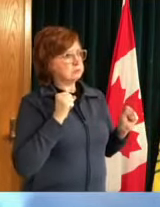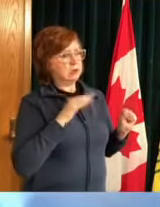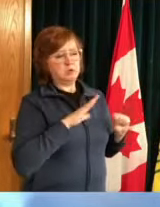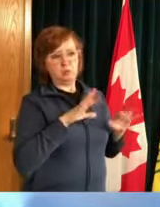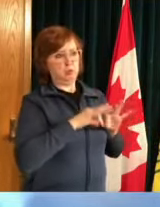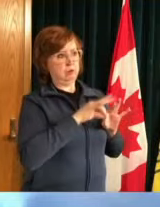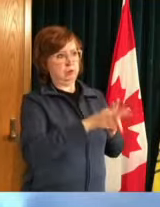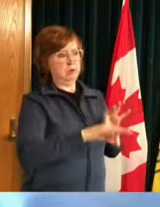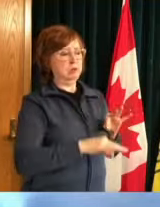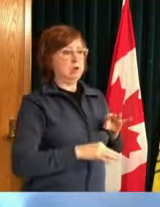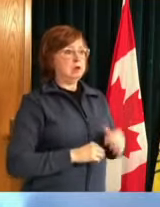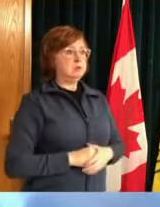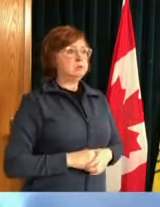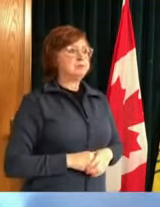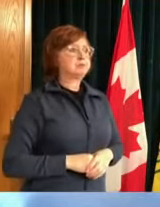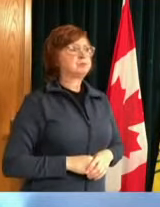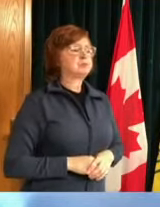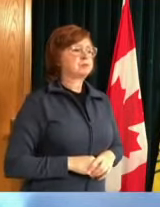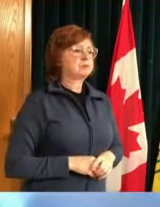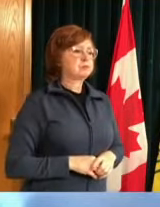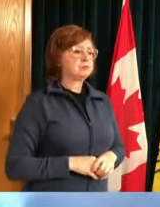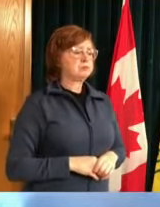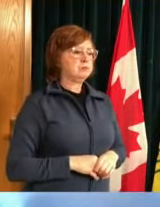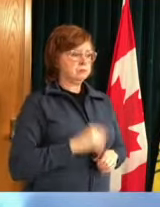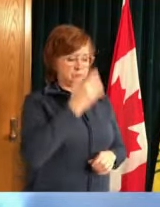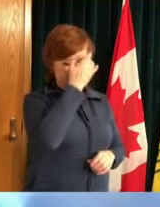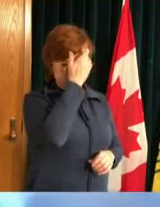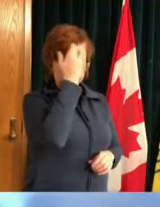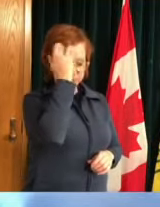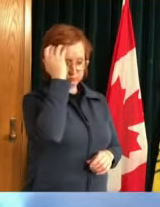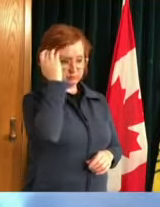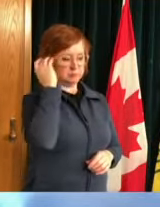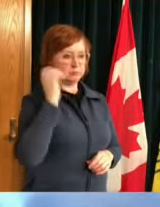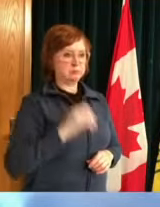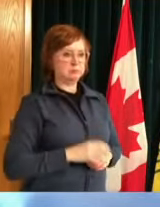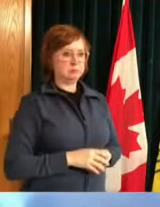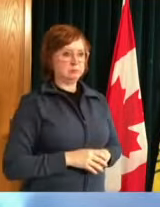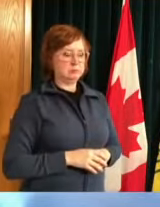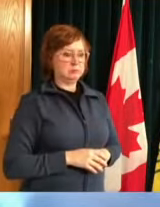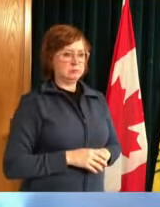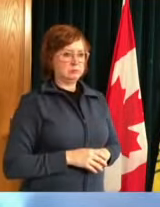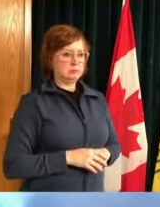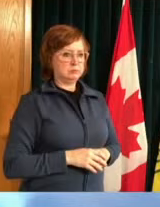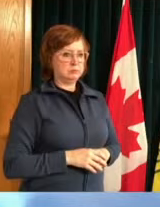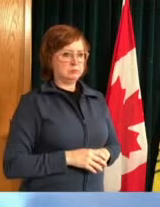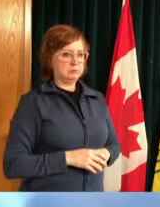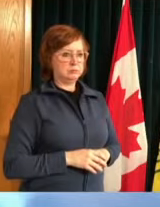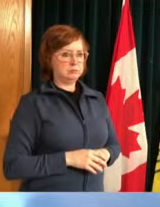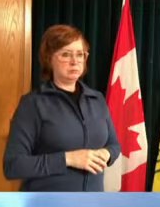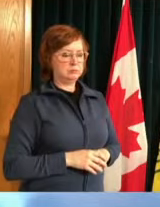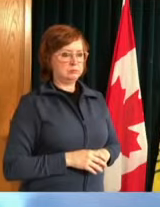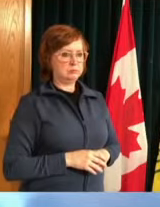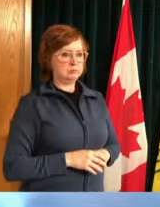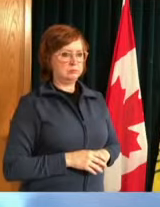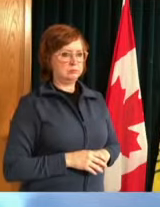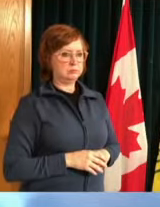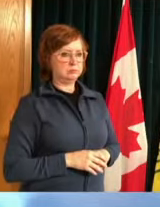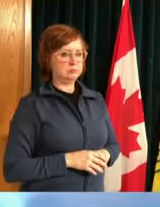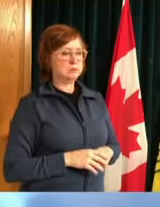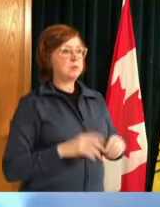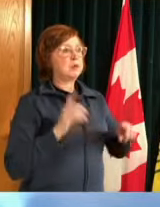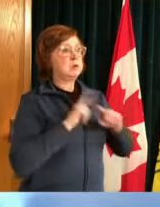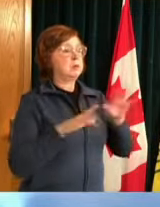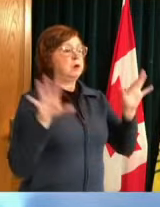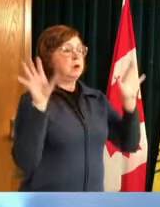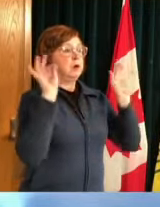original strain which variant it is these basic fundamental actions are essential to keep our numbers low